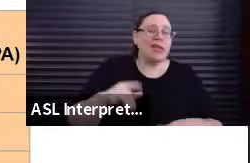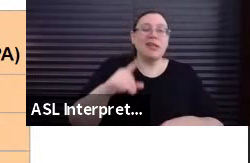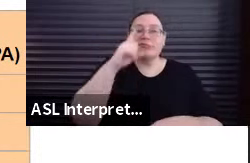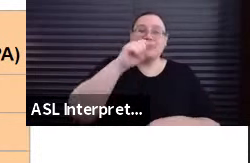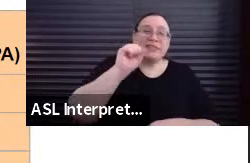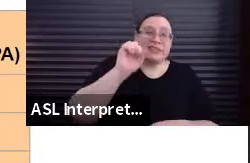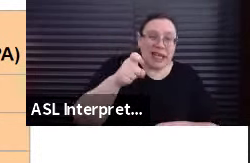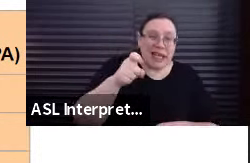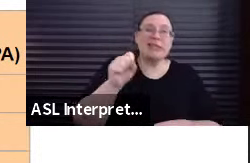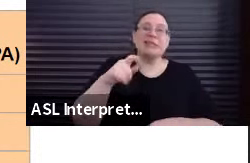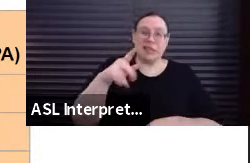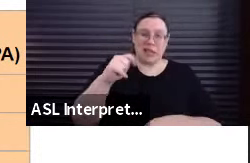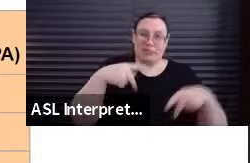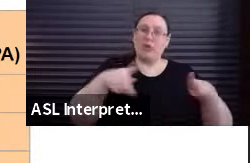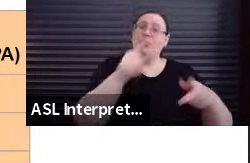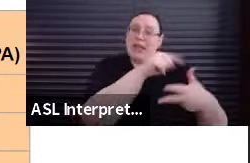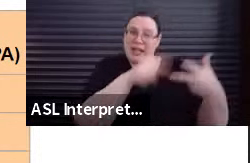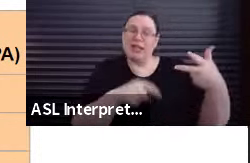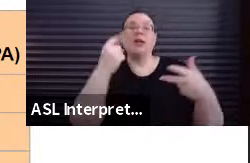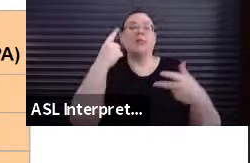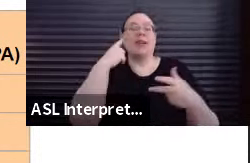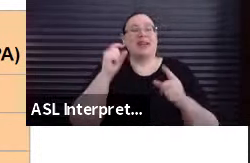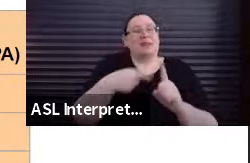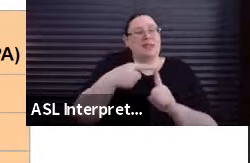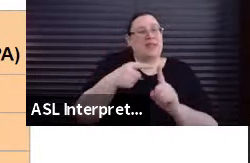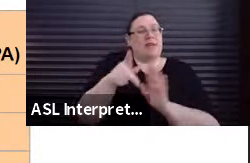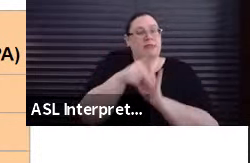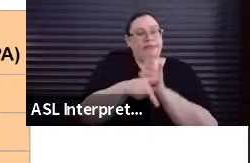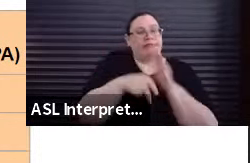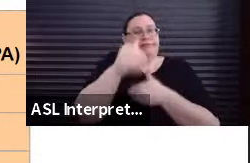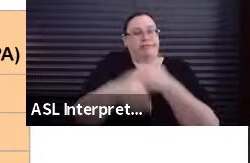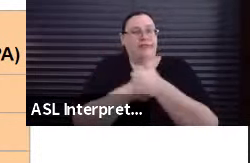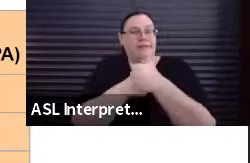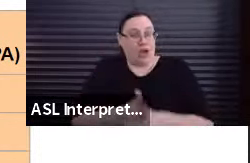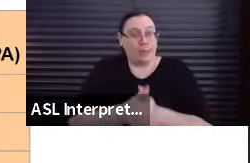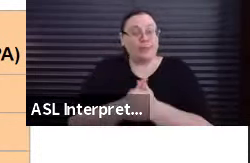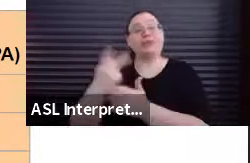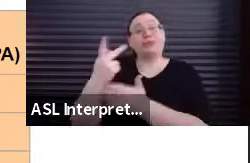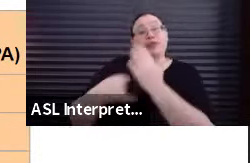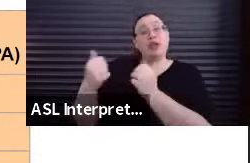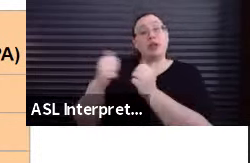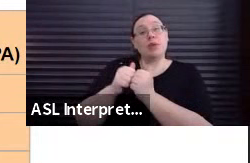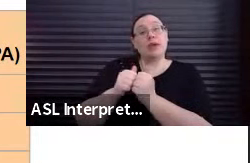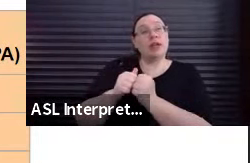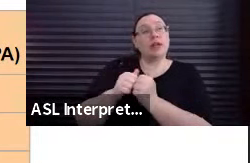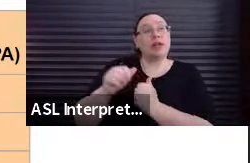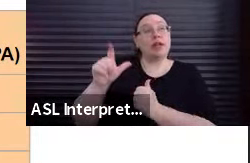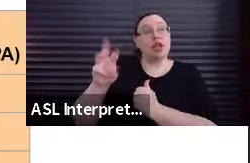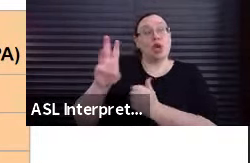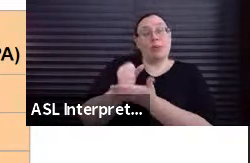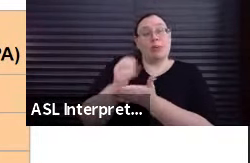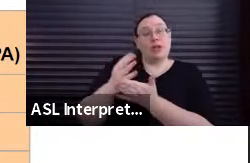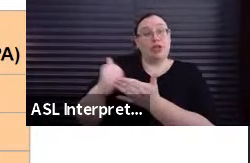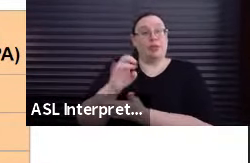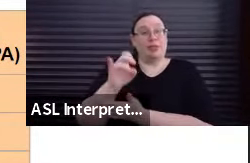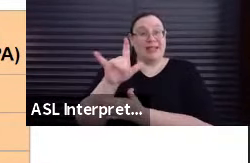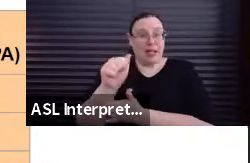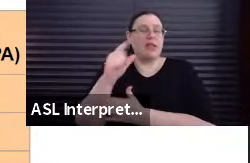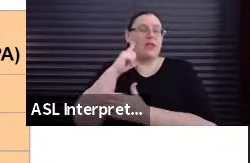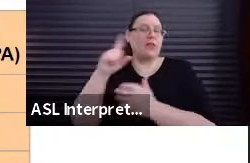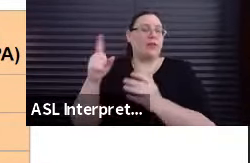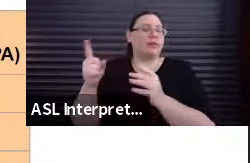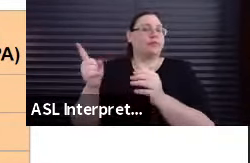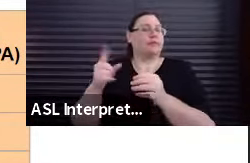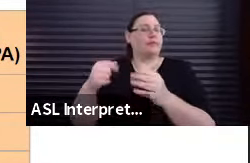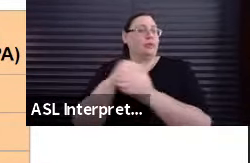permitted with proper protocols and procedures surrounding them. Projects under the low-budget new media agreement should be intended for initial release on a new media